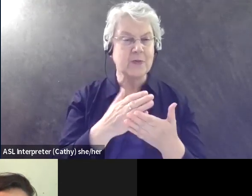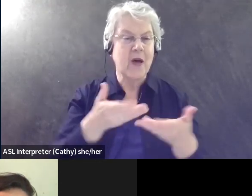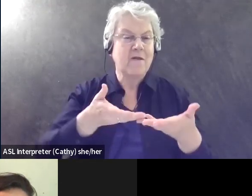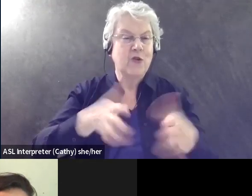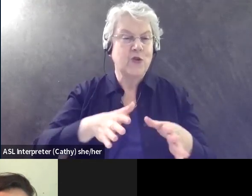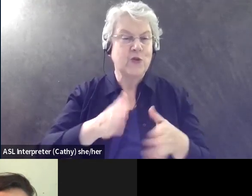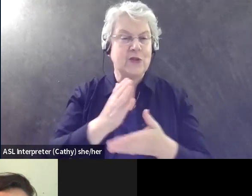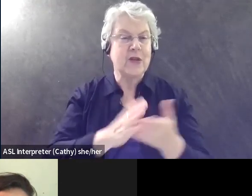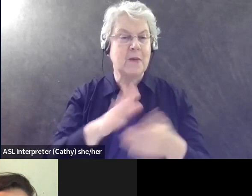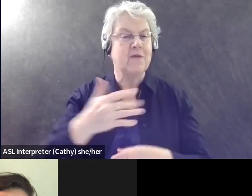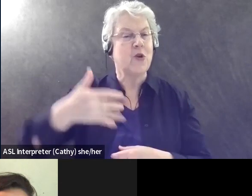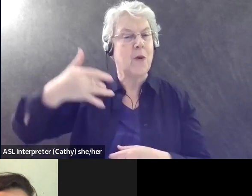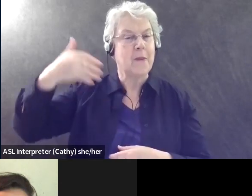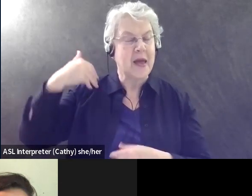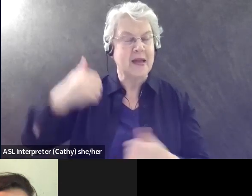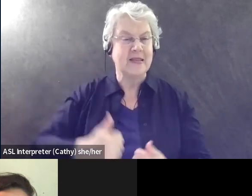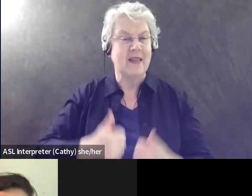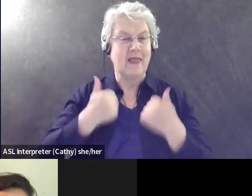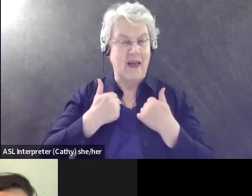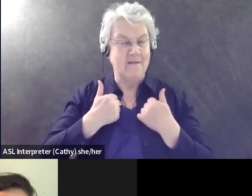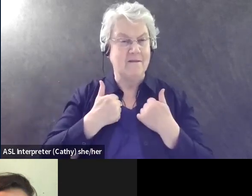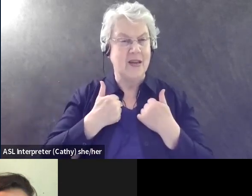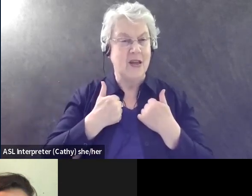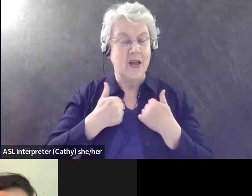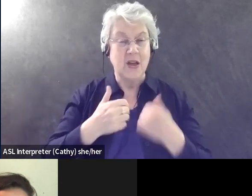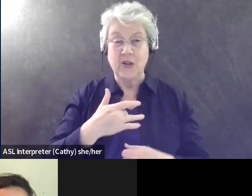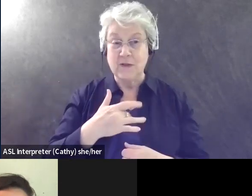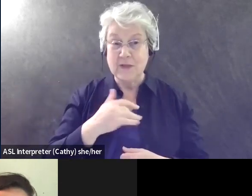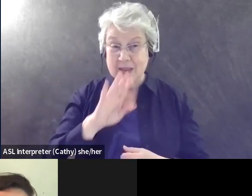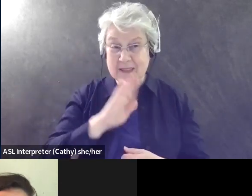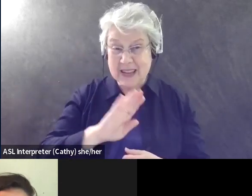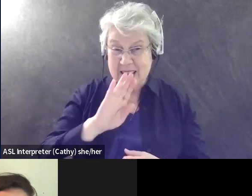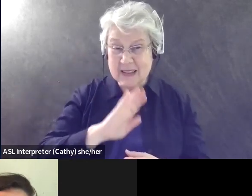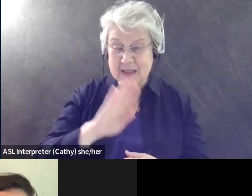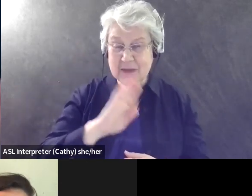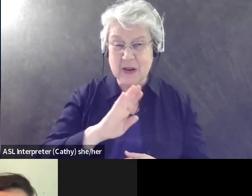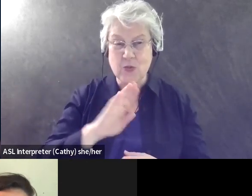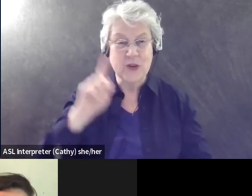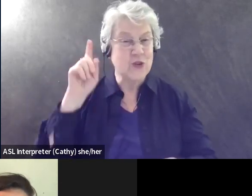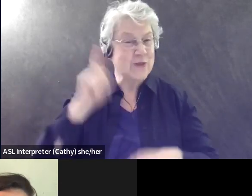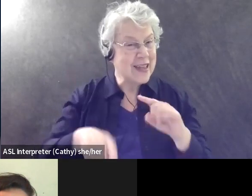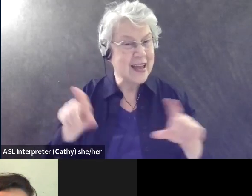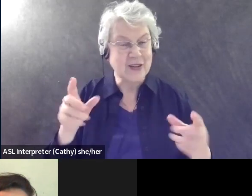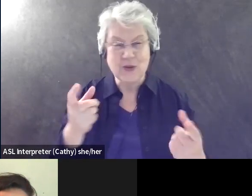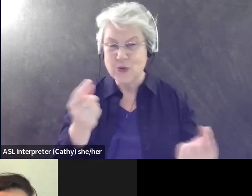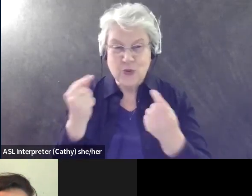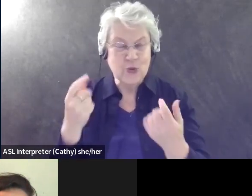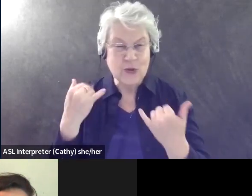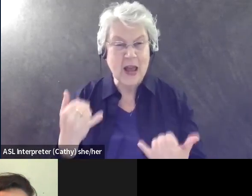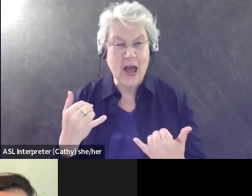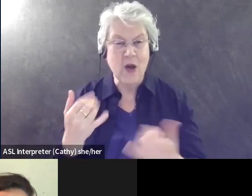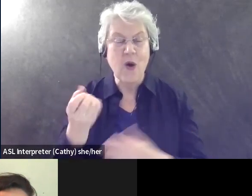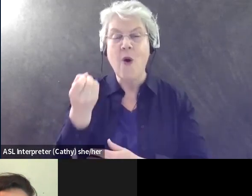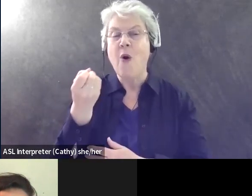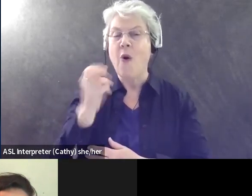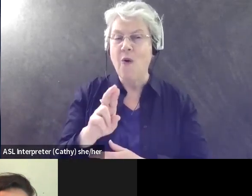life as you once knew it? Um, do you get frustrated by what you can no longer do or, or have you kind of come to terms